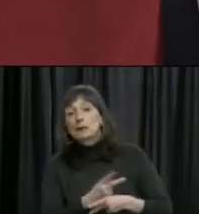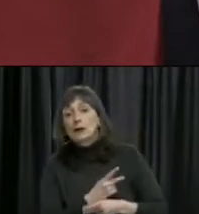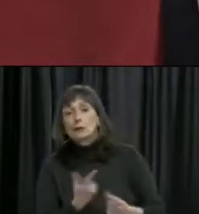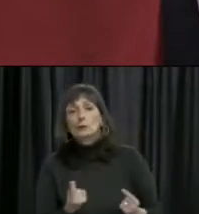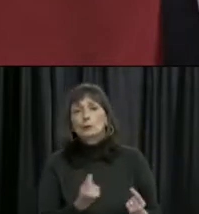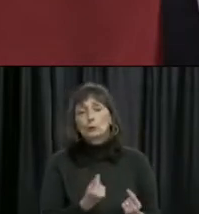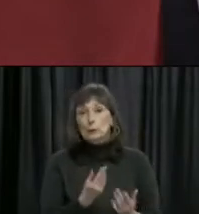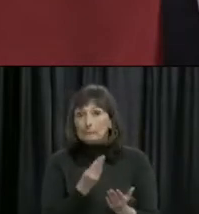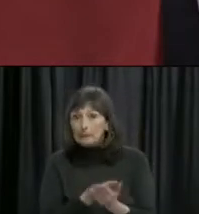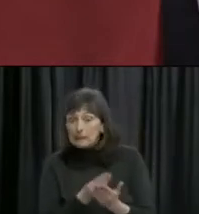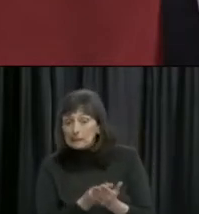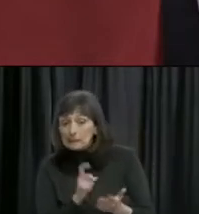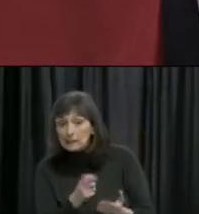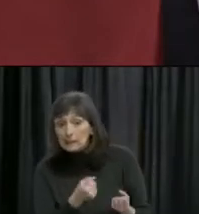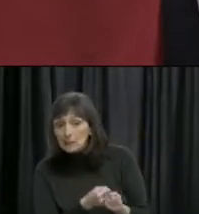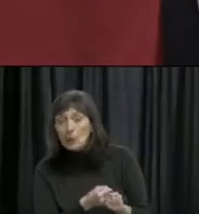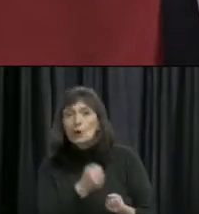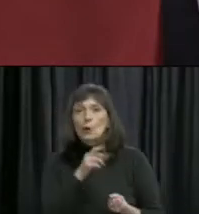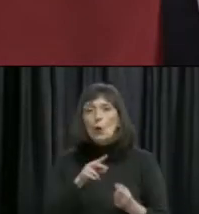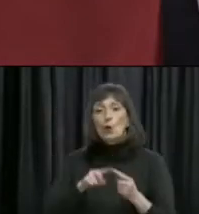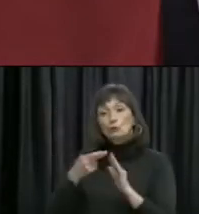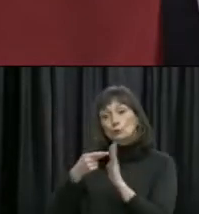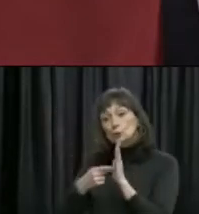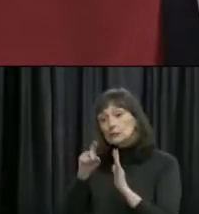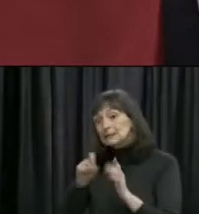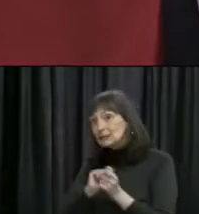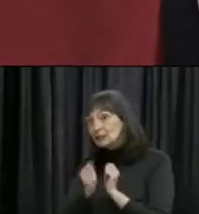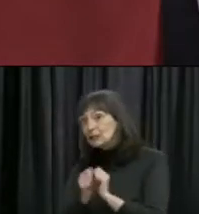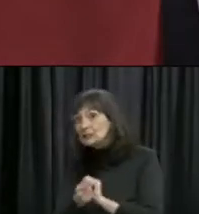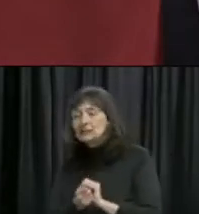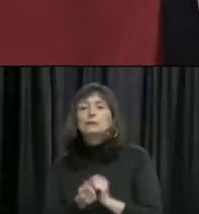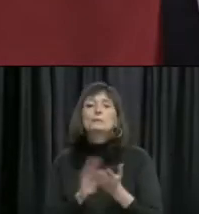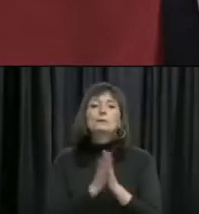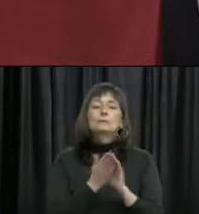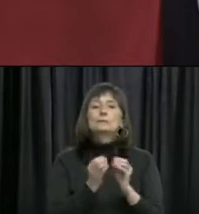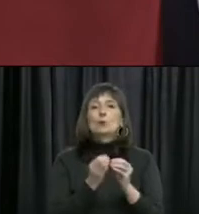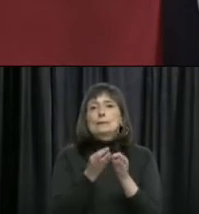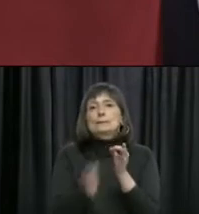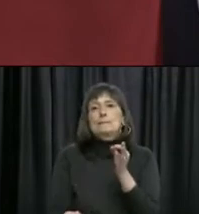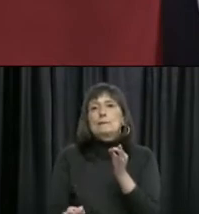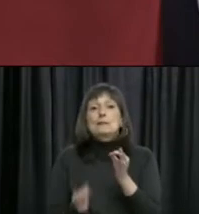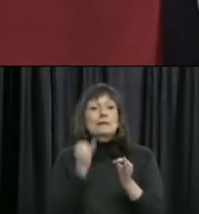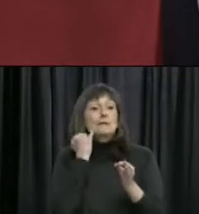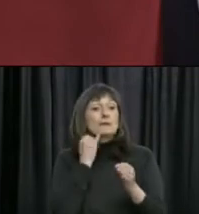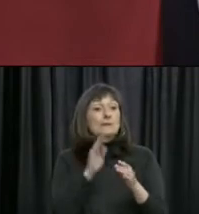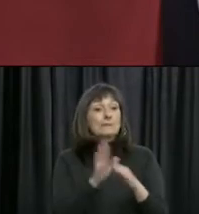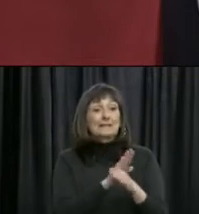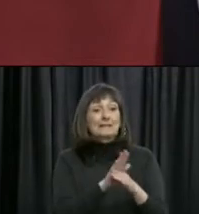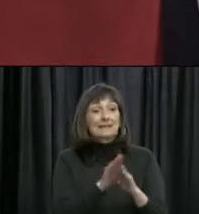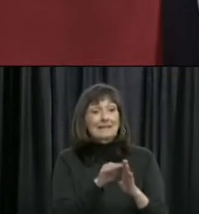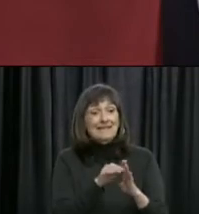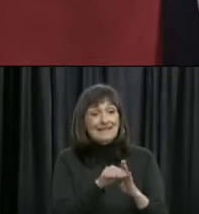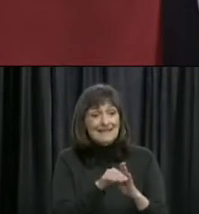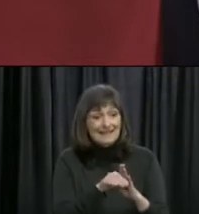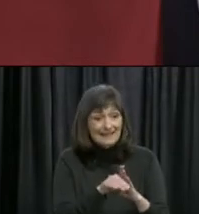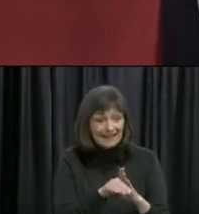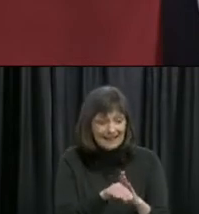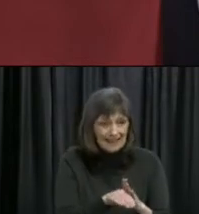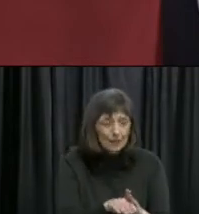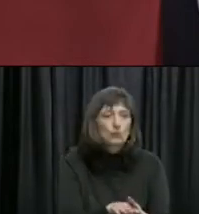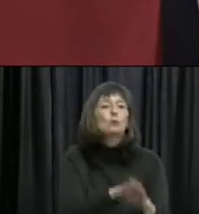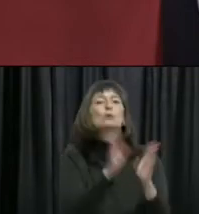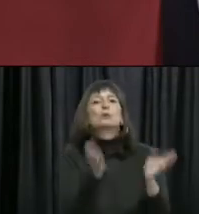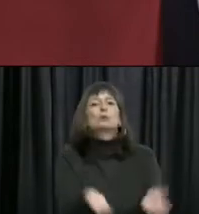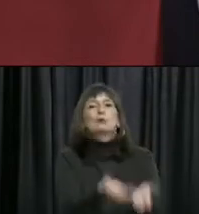financially or with regulatory changes that can actually simplify and get those businesses back in a very strong position. We're seeing